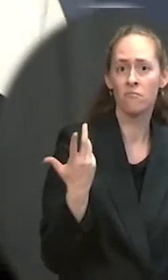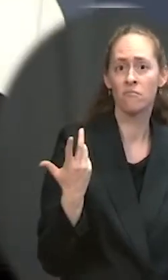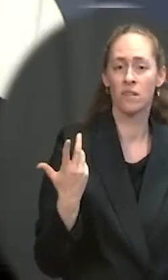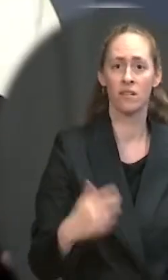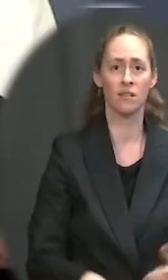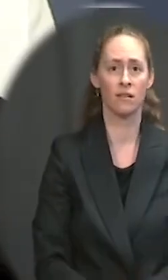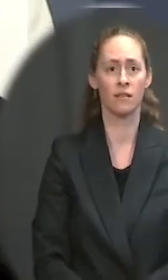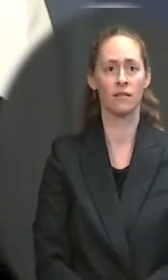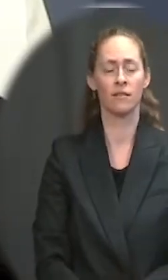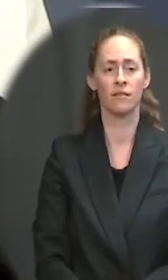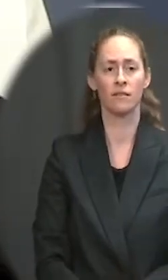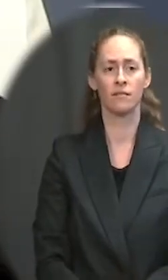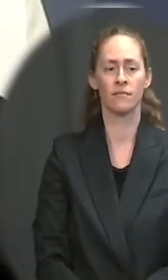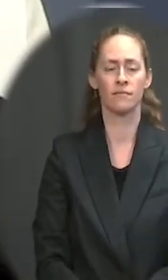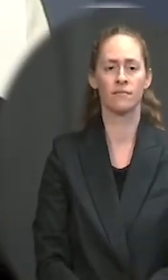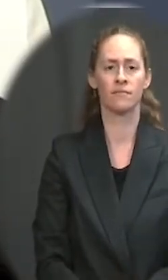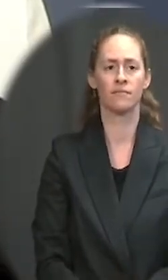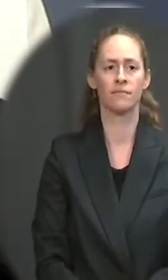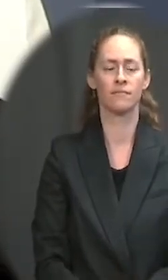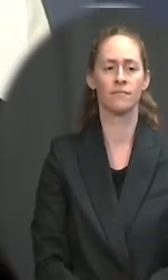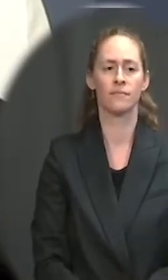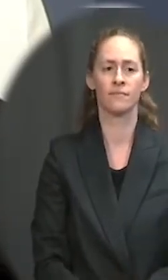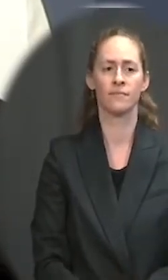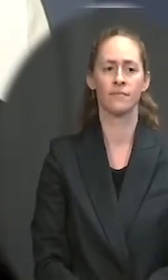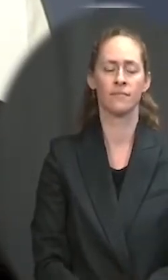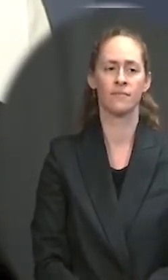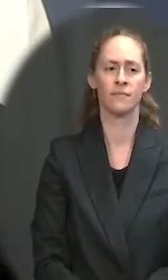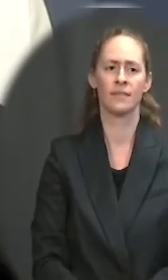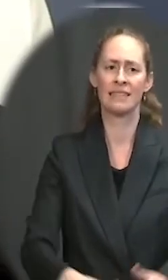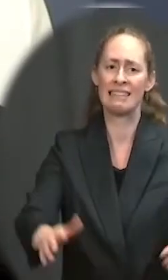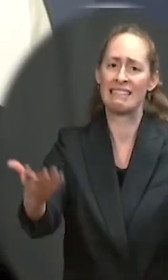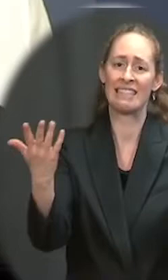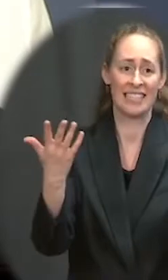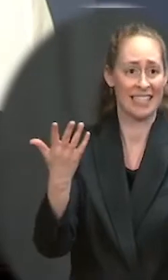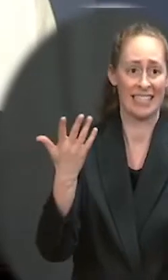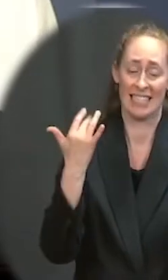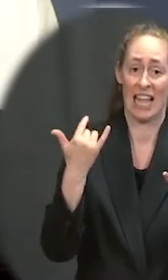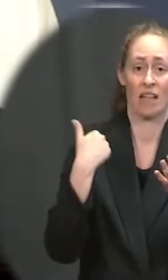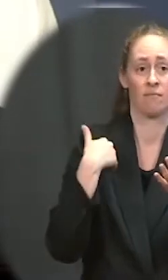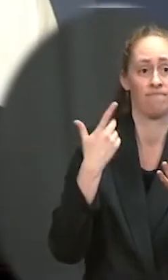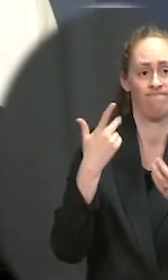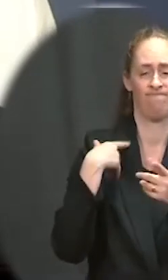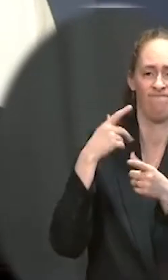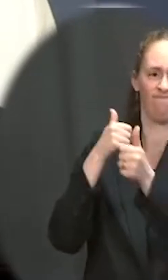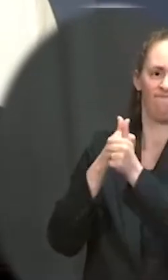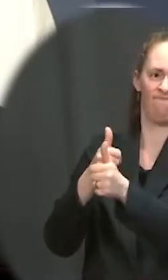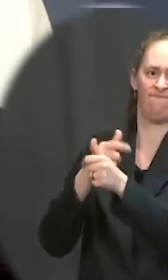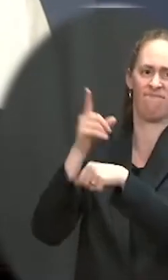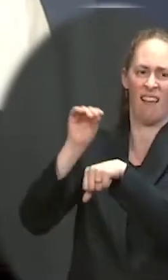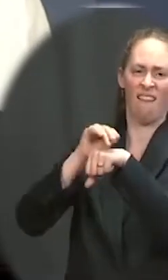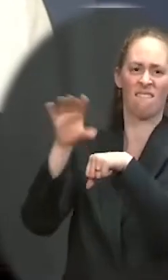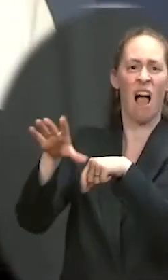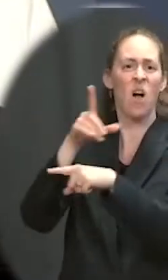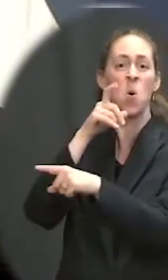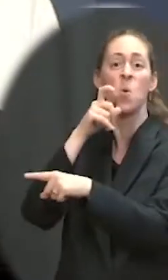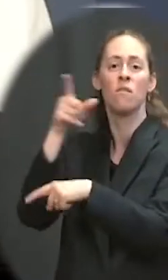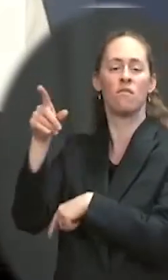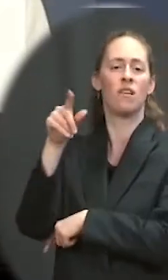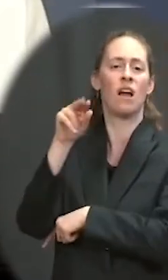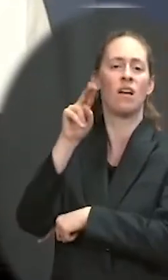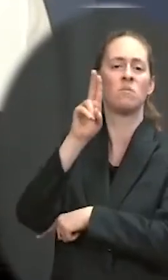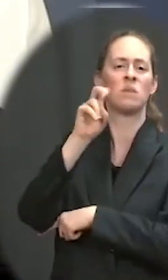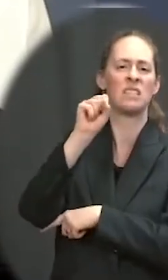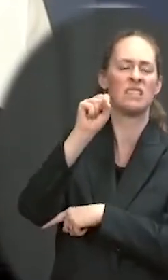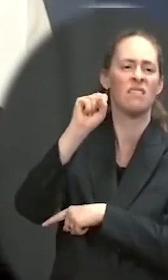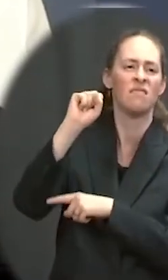again, I think we'd, of course, refer to the advice and guidance from U.S. Space Command and Department of Defense and others. But we're not at